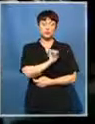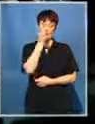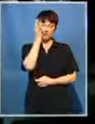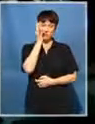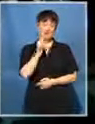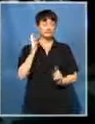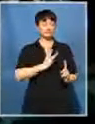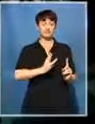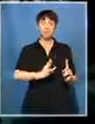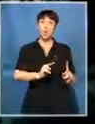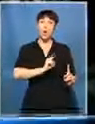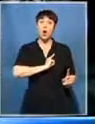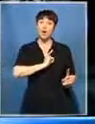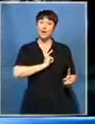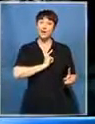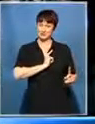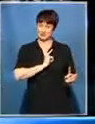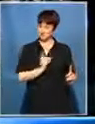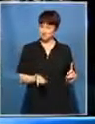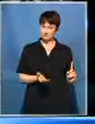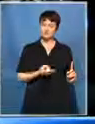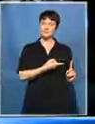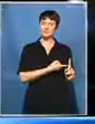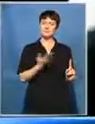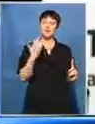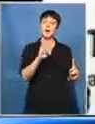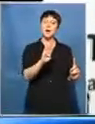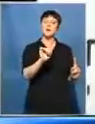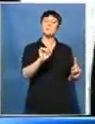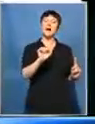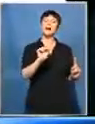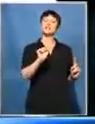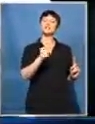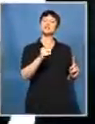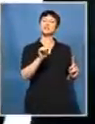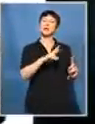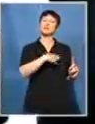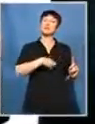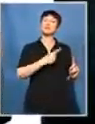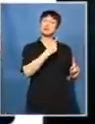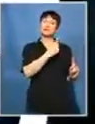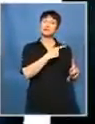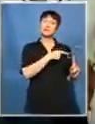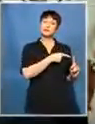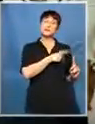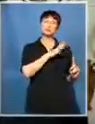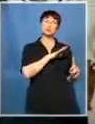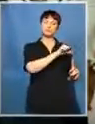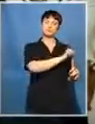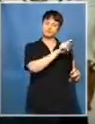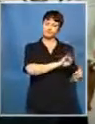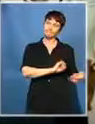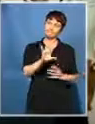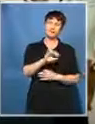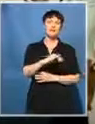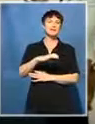President Omar al-Bashir when he attended an AU summit in Johannesburg in June. It's fanned the flames of